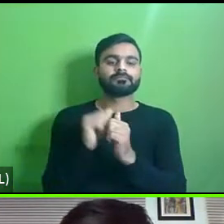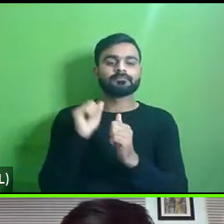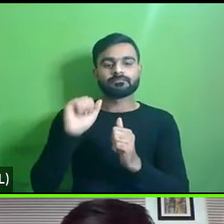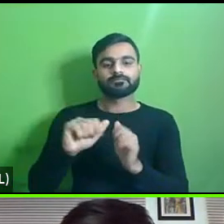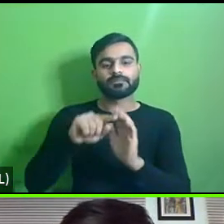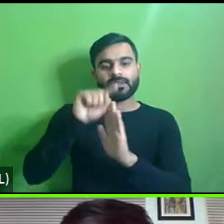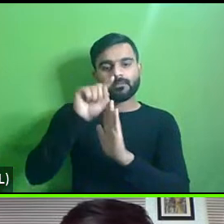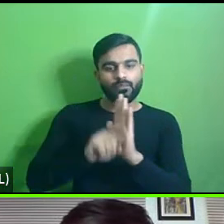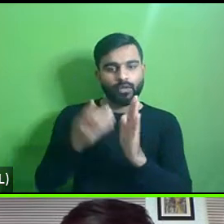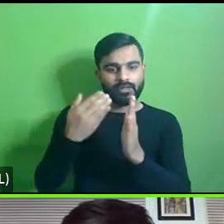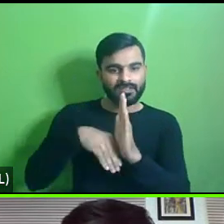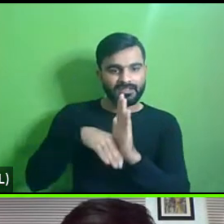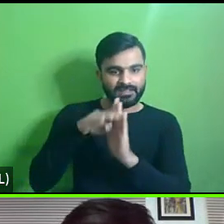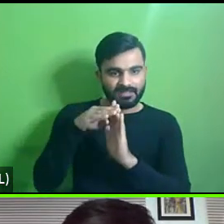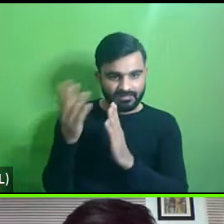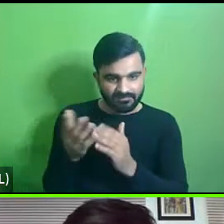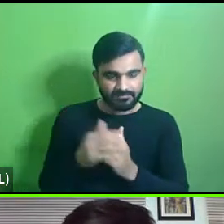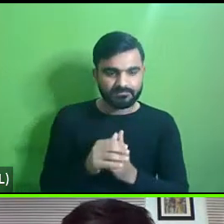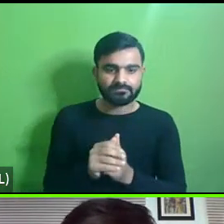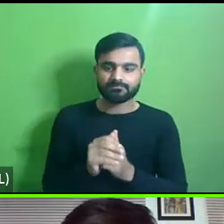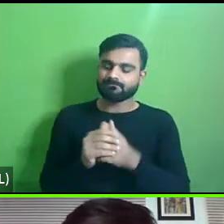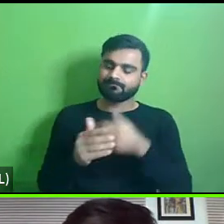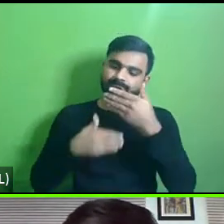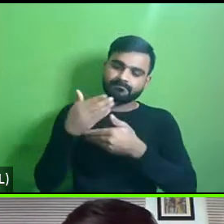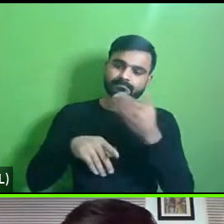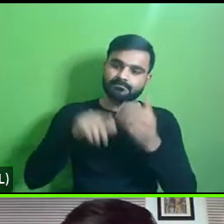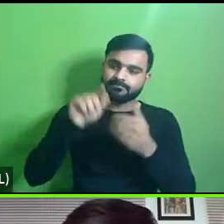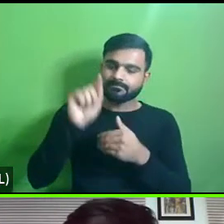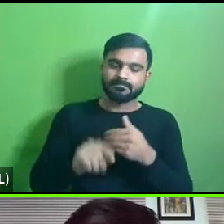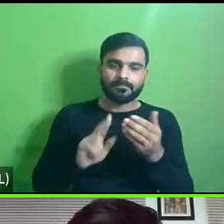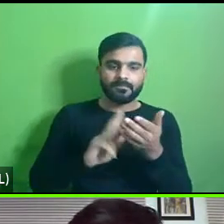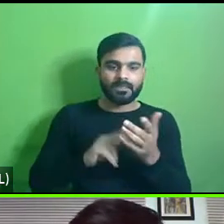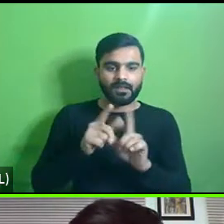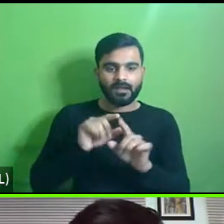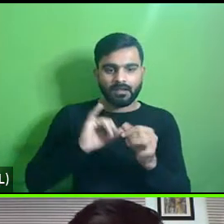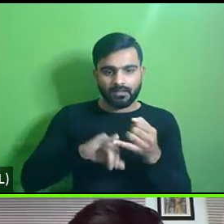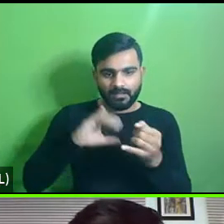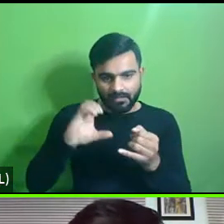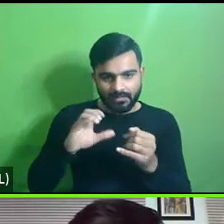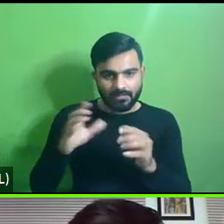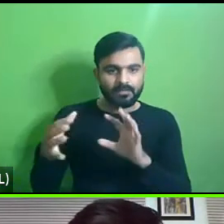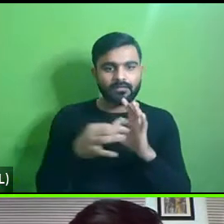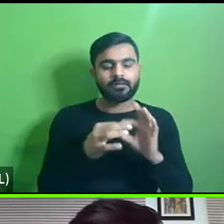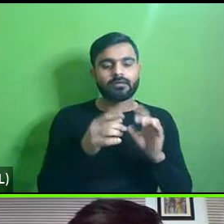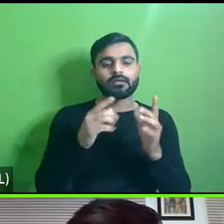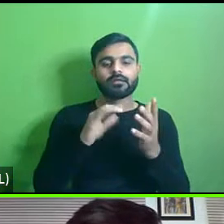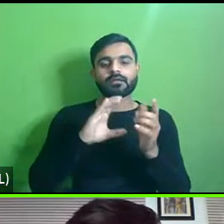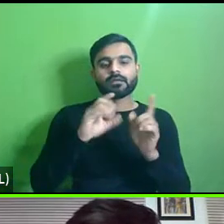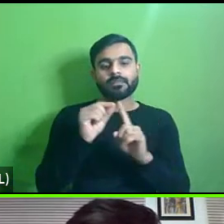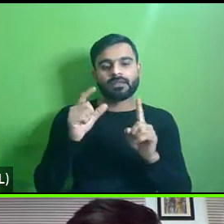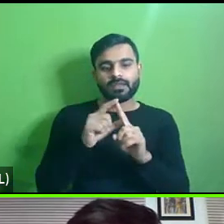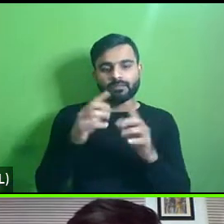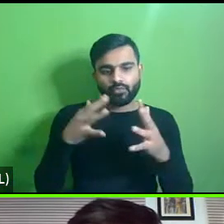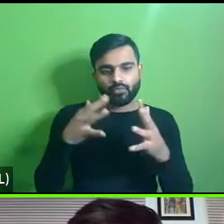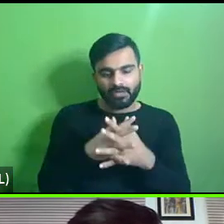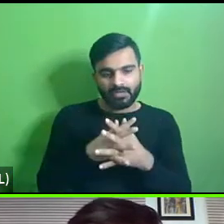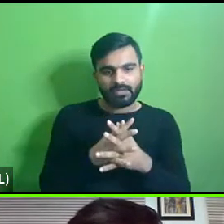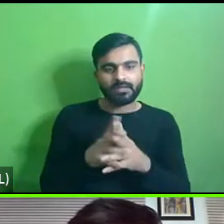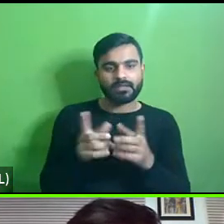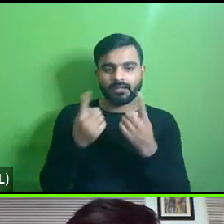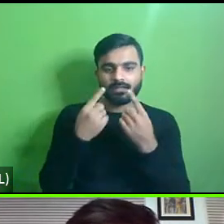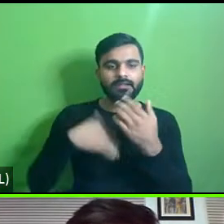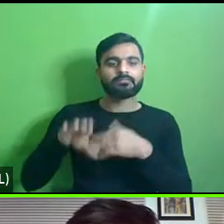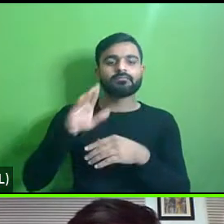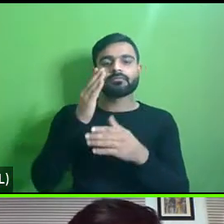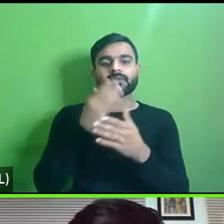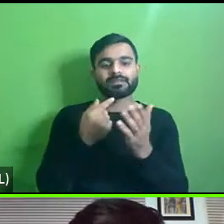policy level also there are uh guidelines by nbcs and cpwd manuals but uh on a sanction